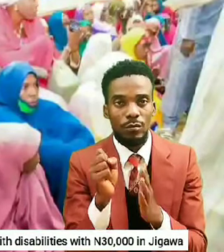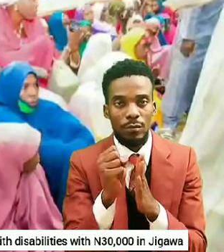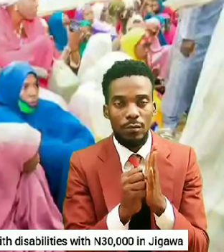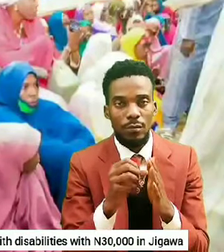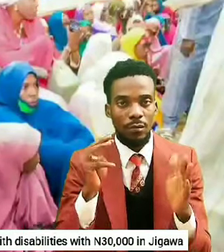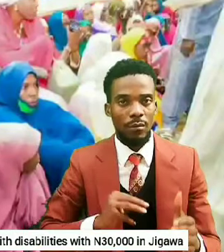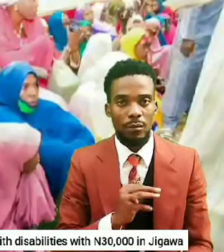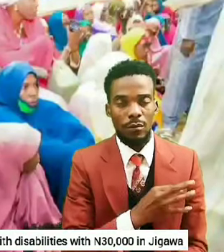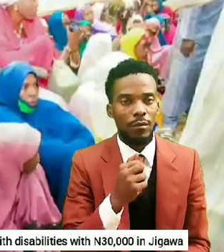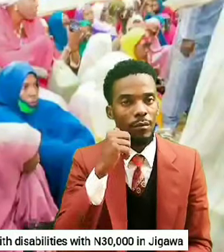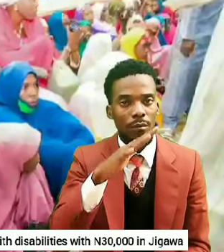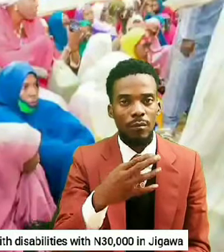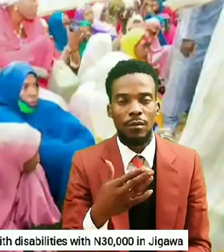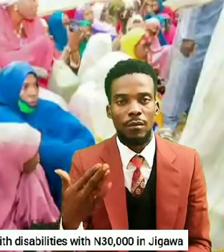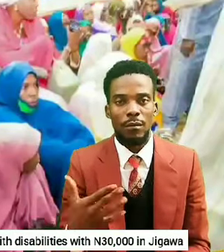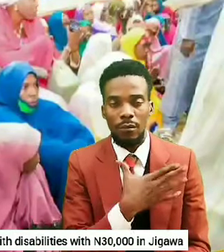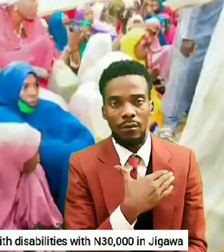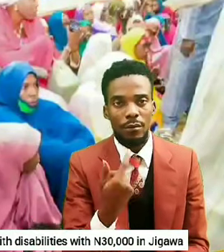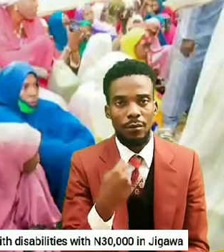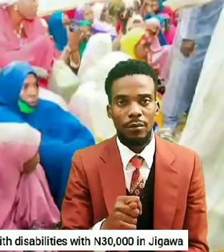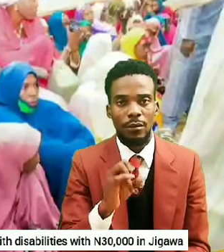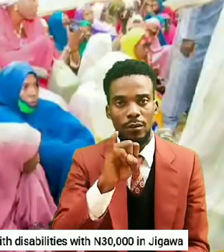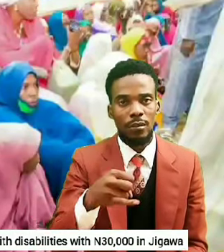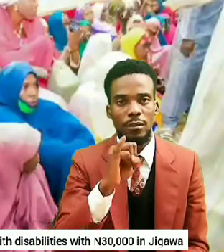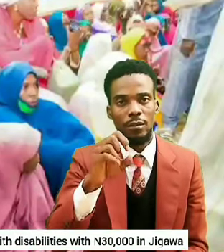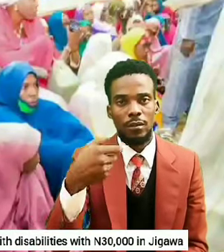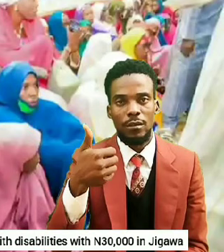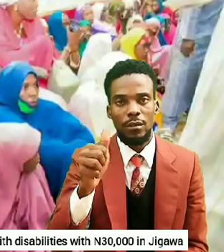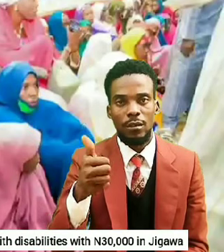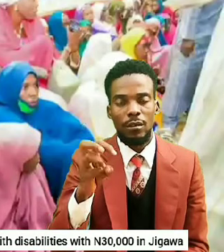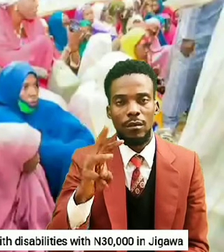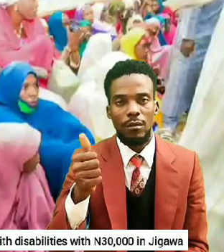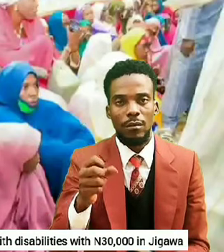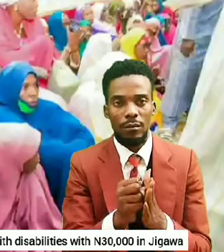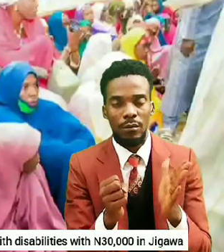Affairs and the Jigawa State Agency for Empowerment and Employment.